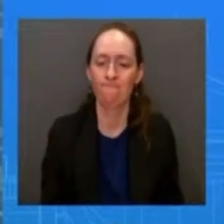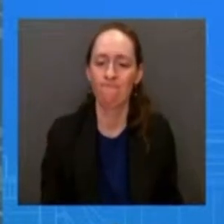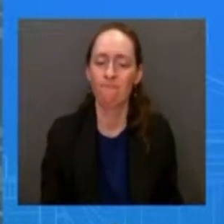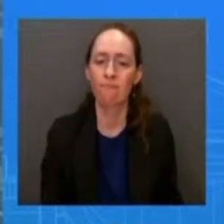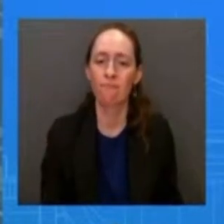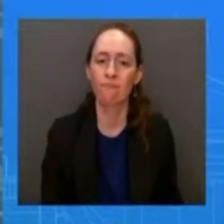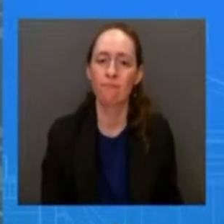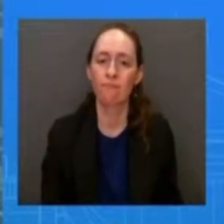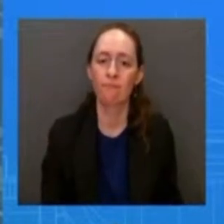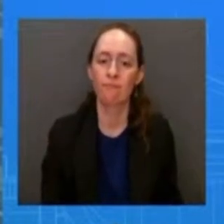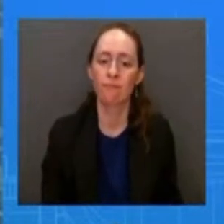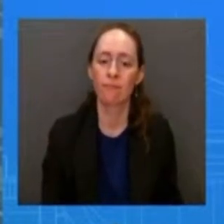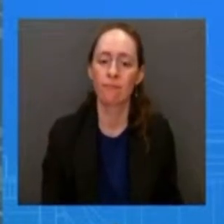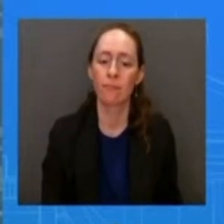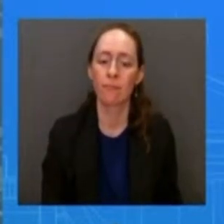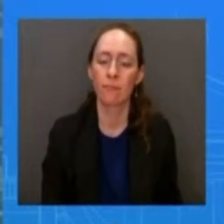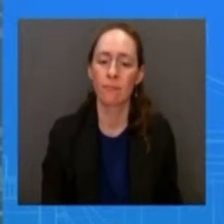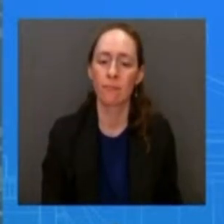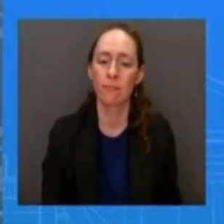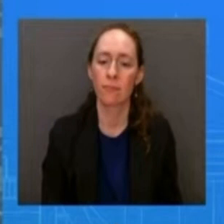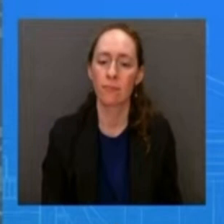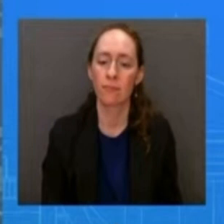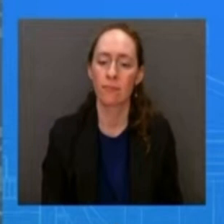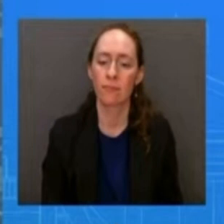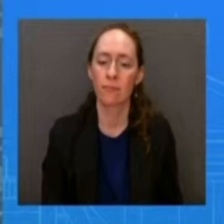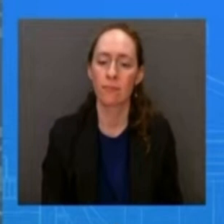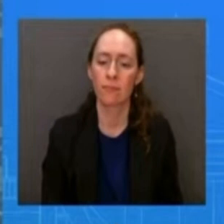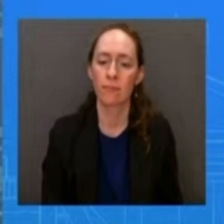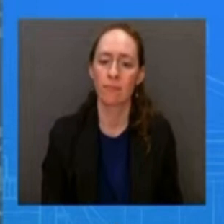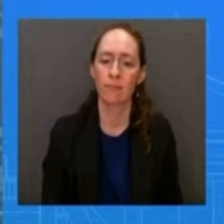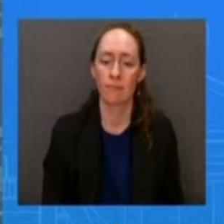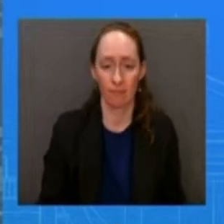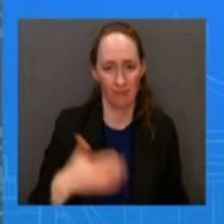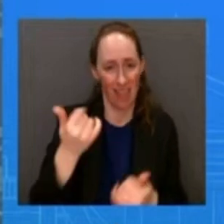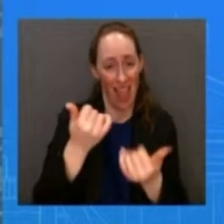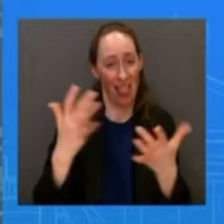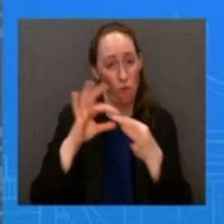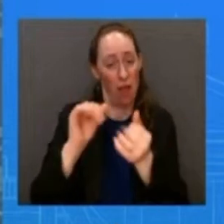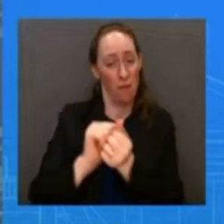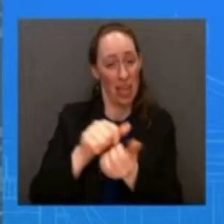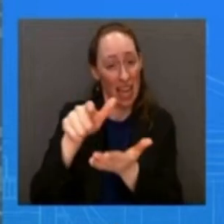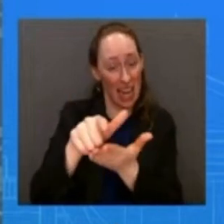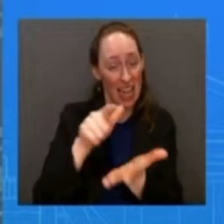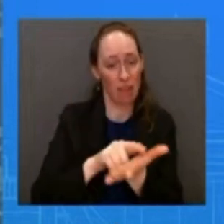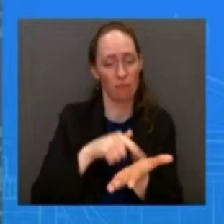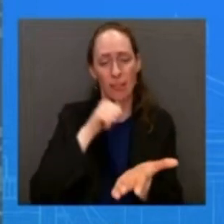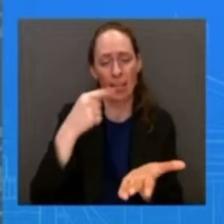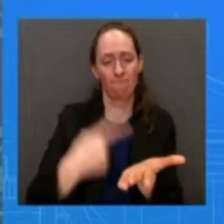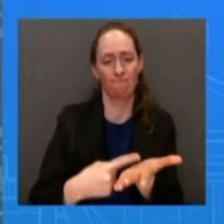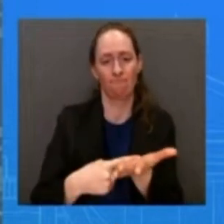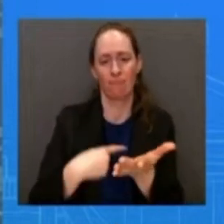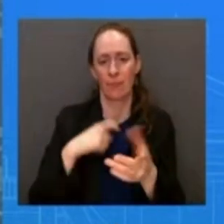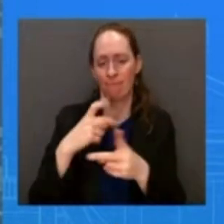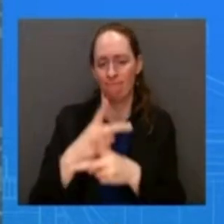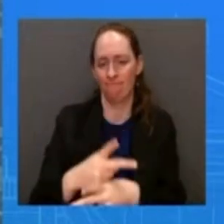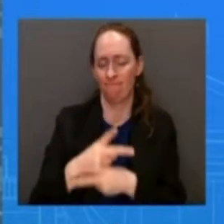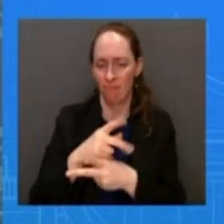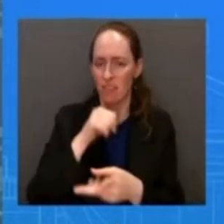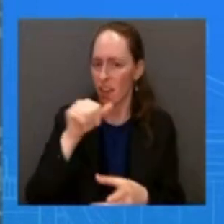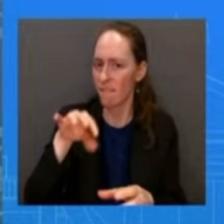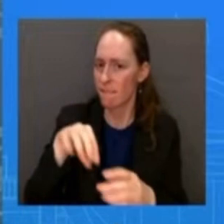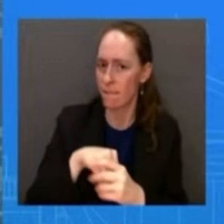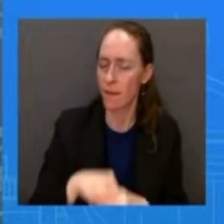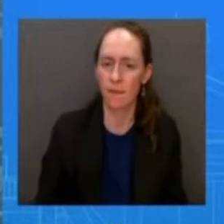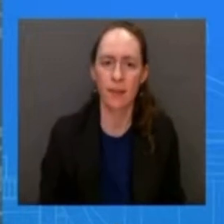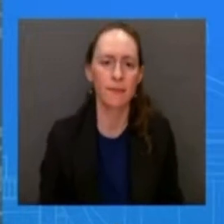occurring uh with that lawsuit so just want to be very careful uh to not get involved in that but i think it is black